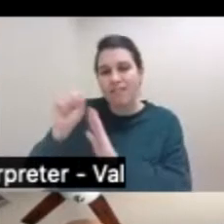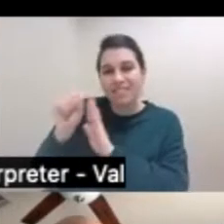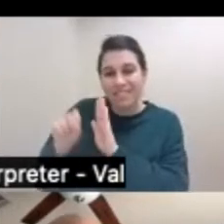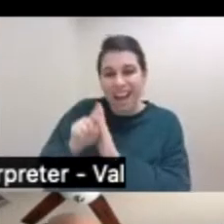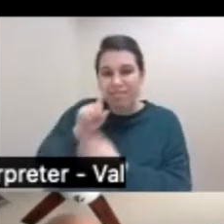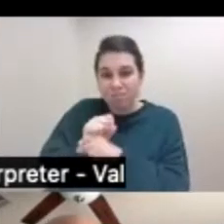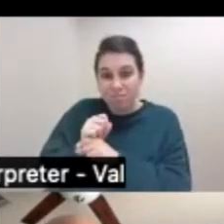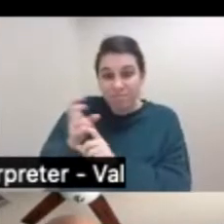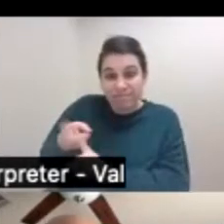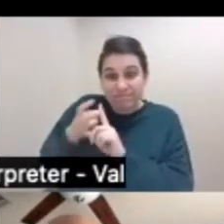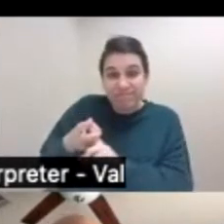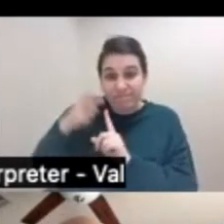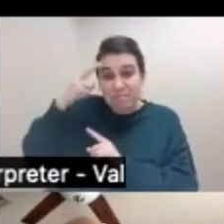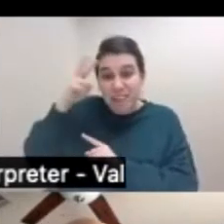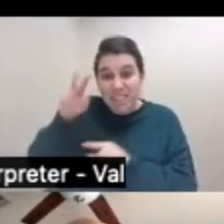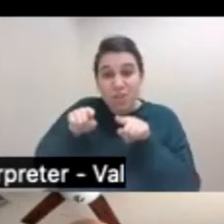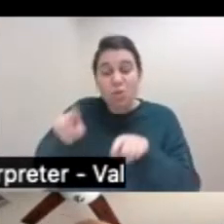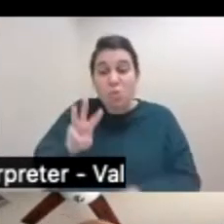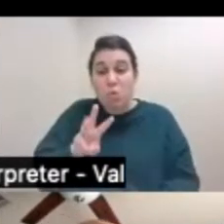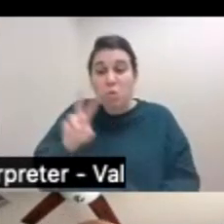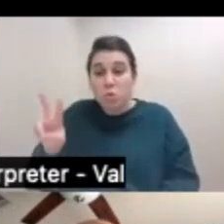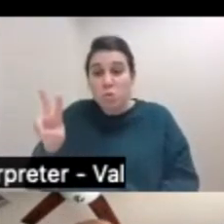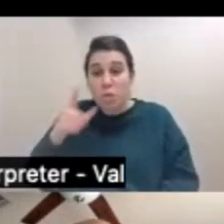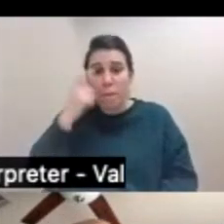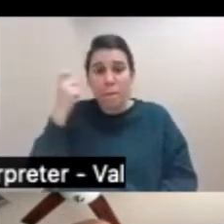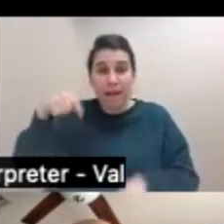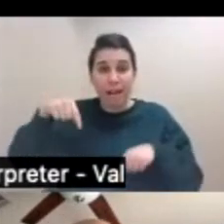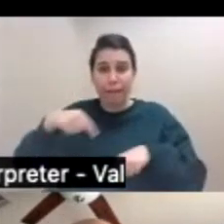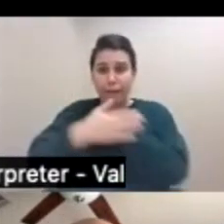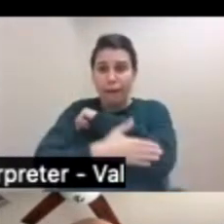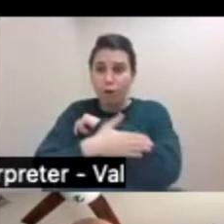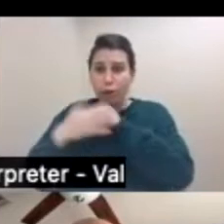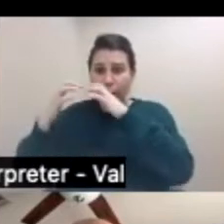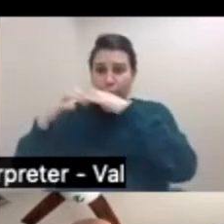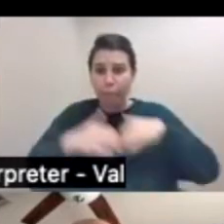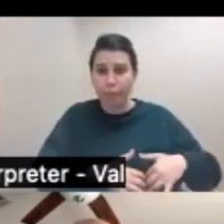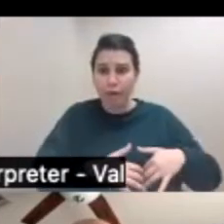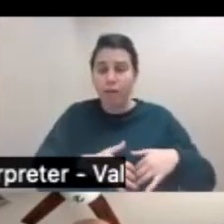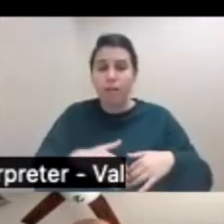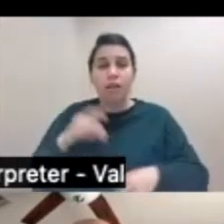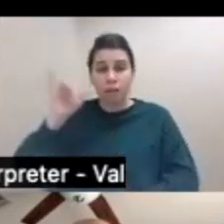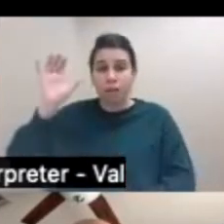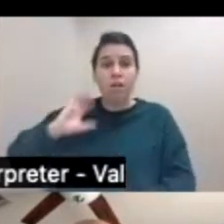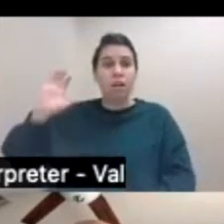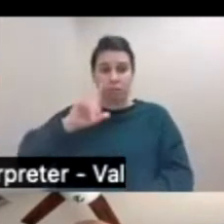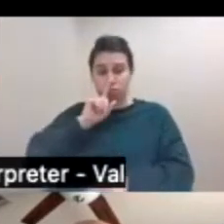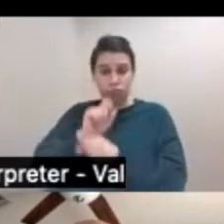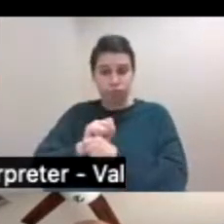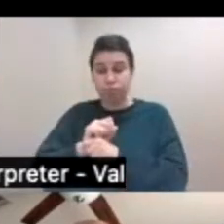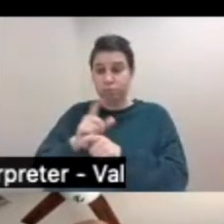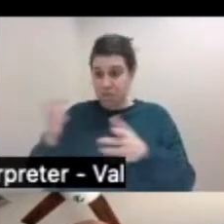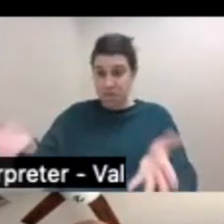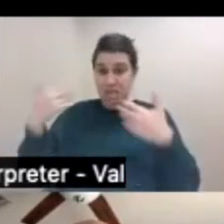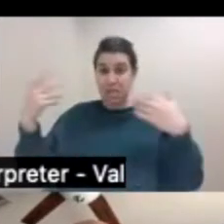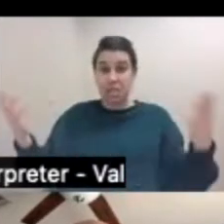War II because the country was collapsing. So with the Bracero program, there was a large initiative set in motion in order